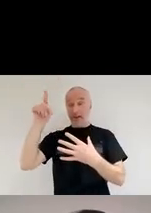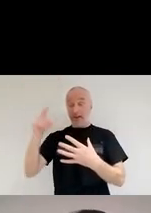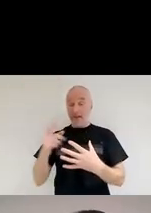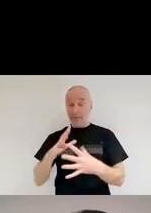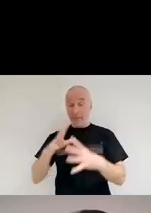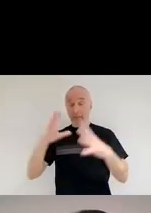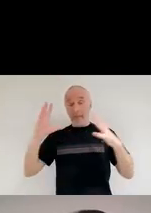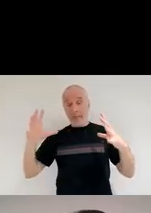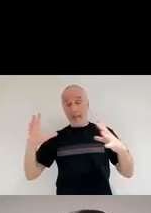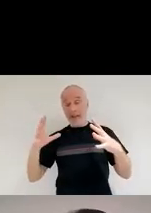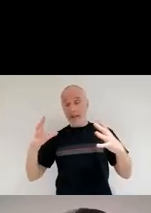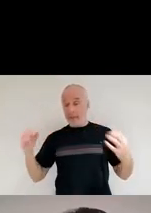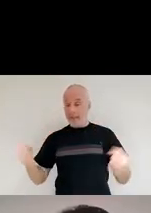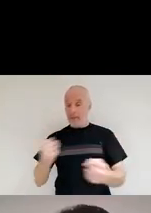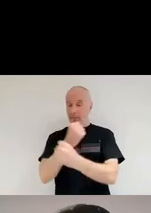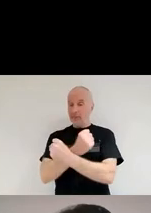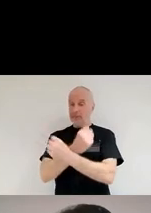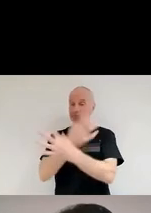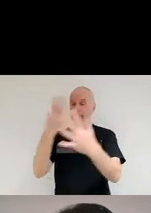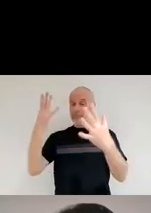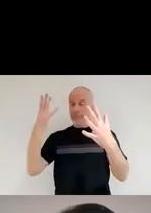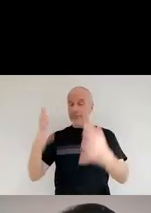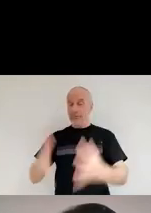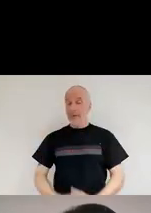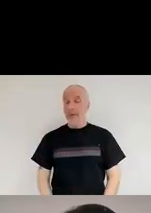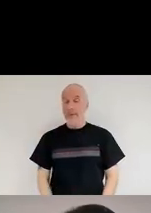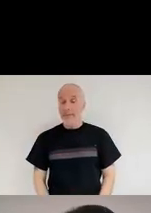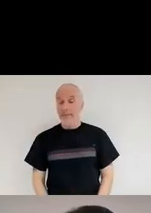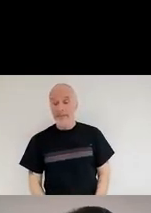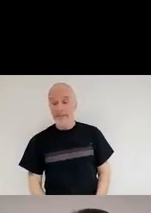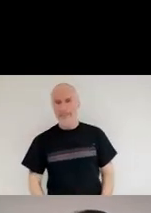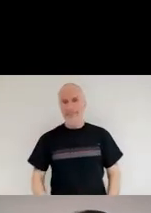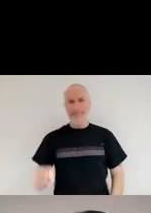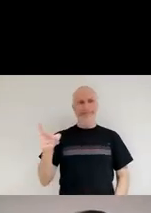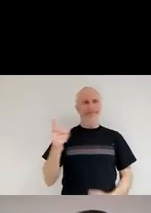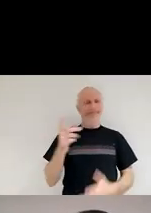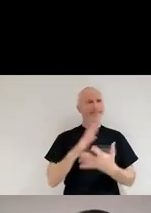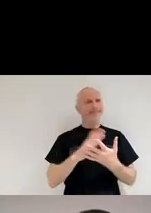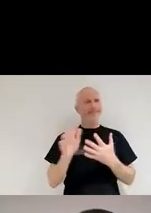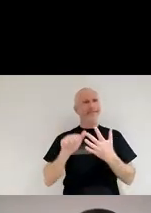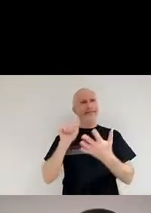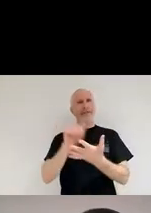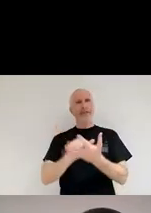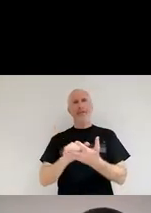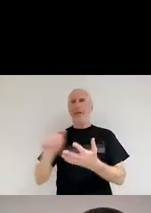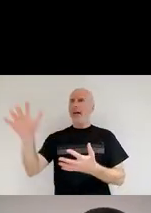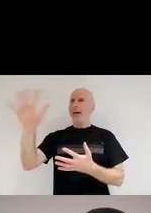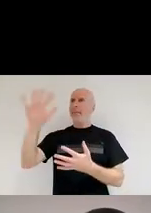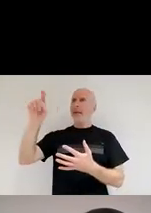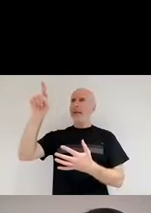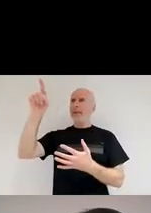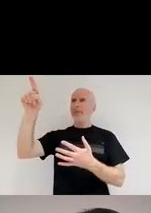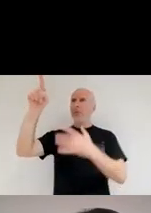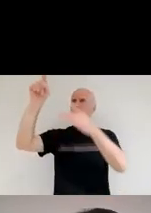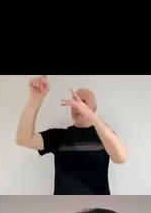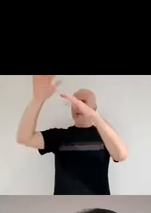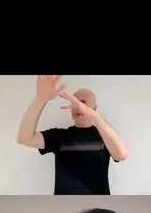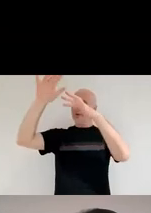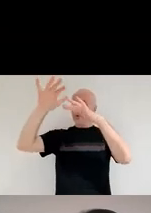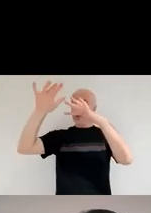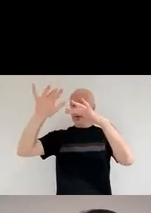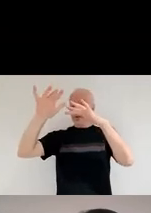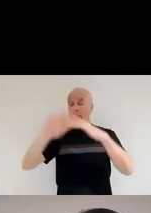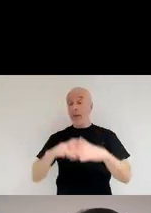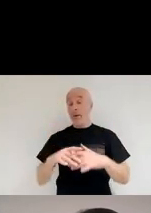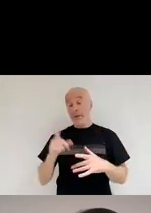at first sight, they didn't seem like the proper place for you to get this formation. But as the supernova